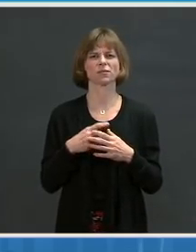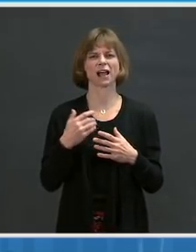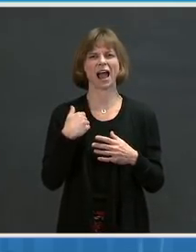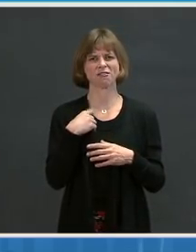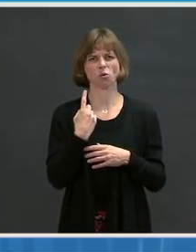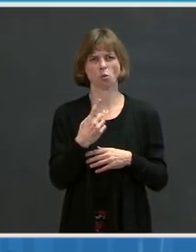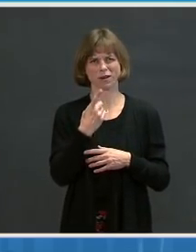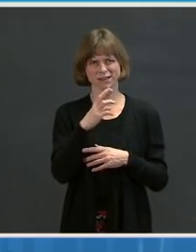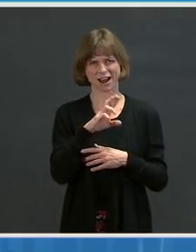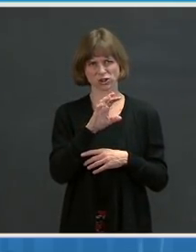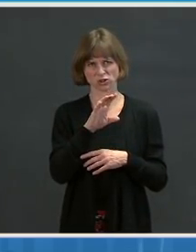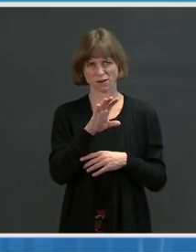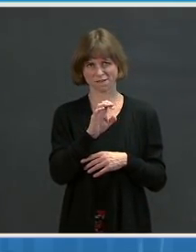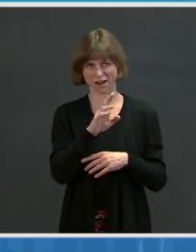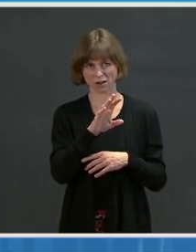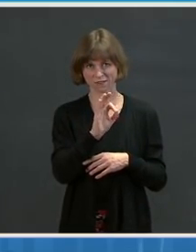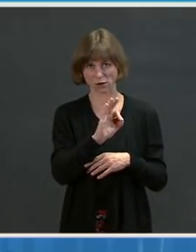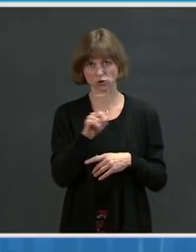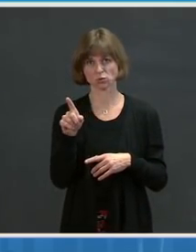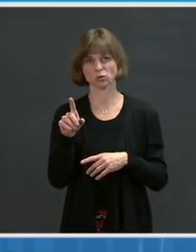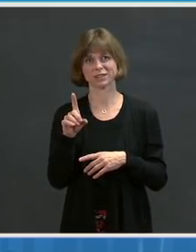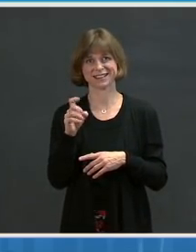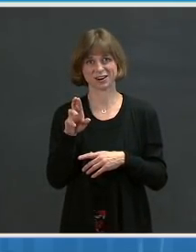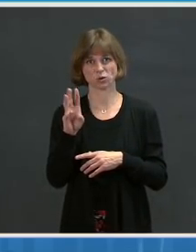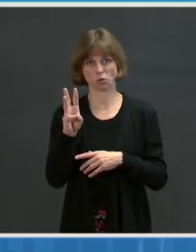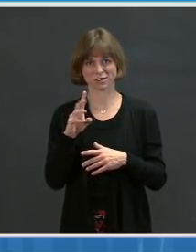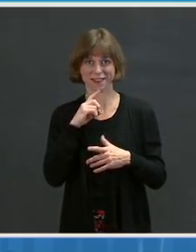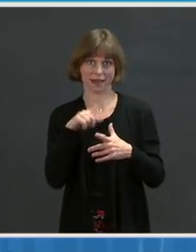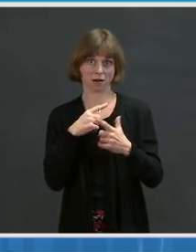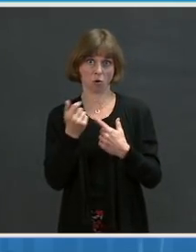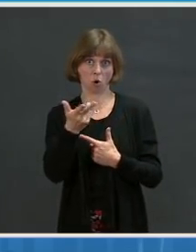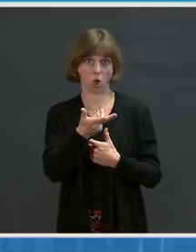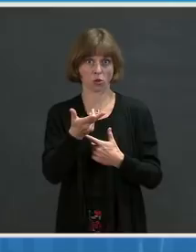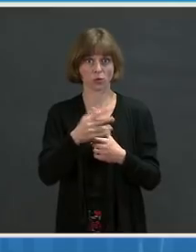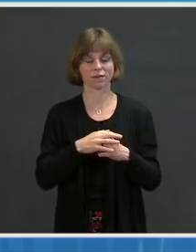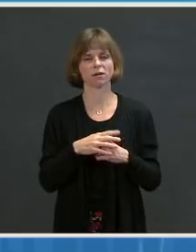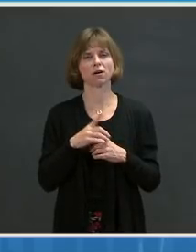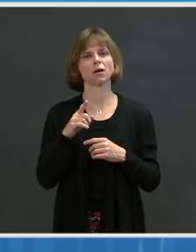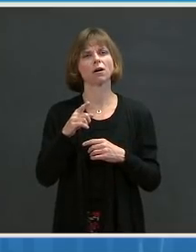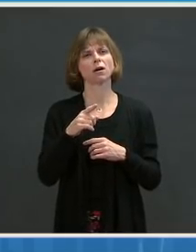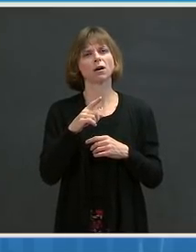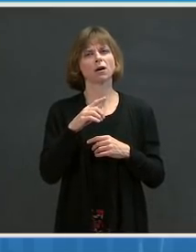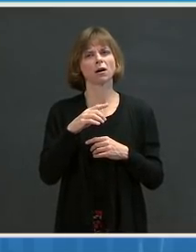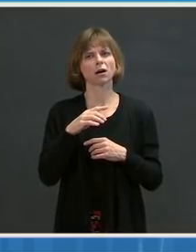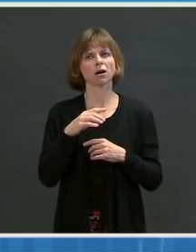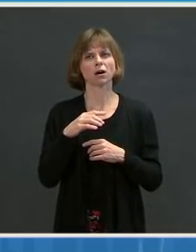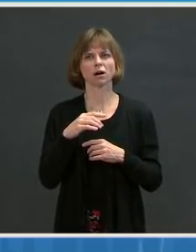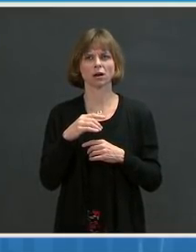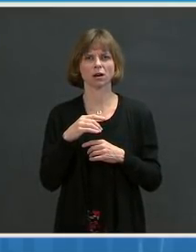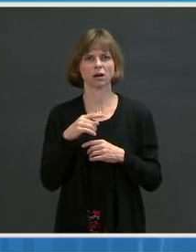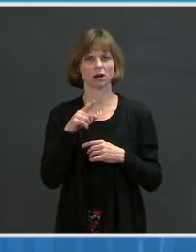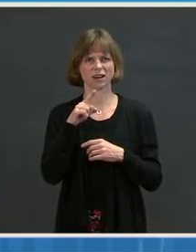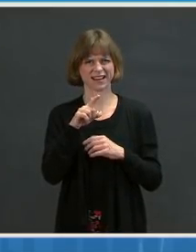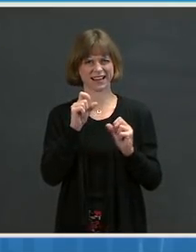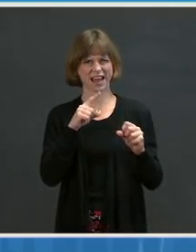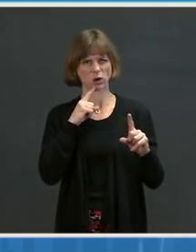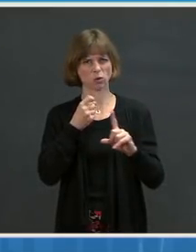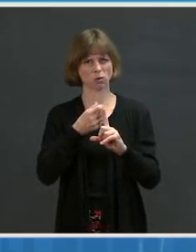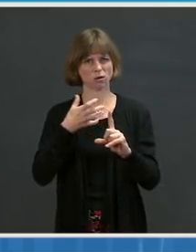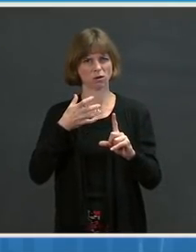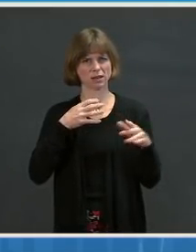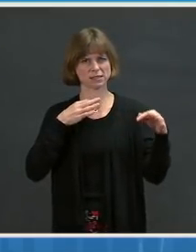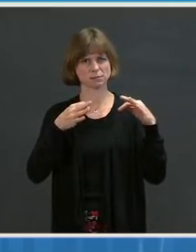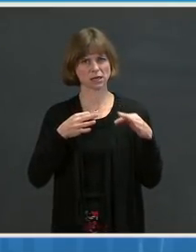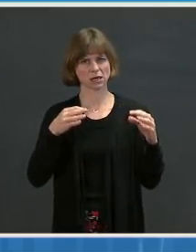one for all of you. On long COVID, I wonder if you could tell us just a little bit more about, and it's early, but what the